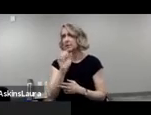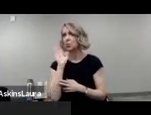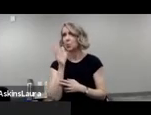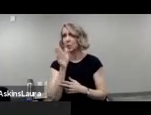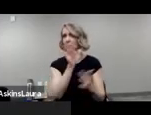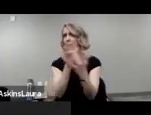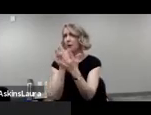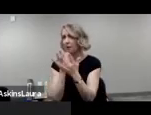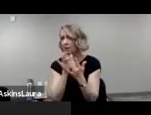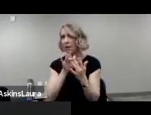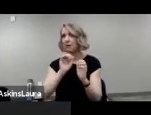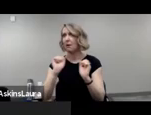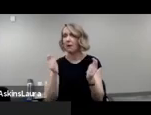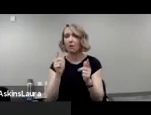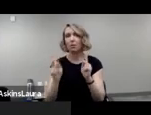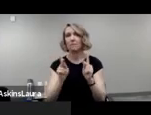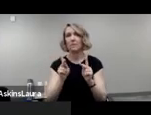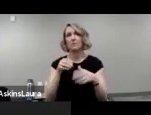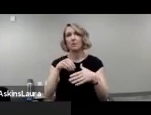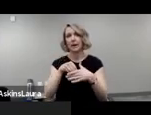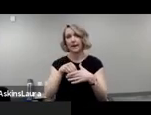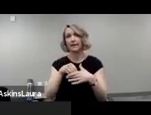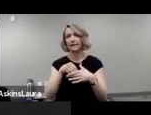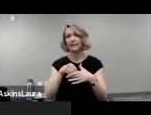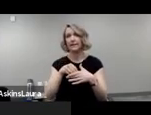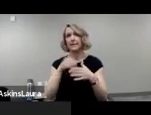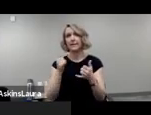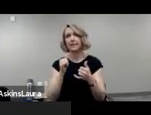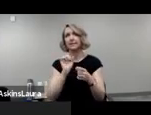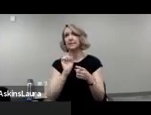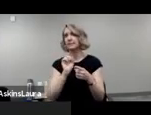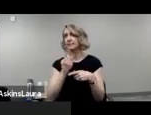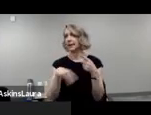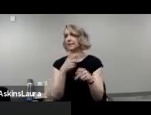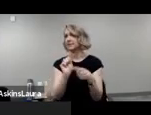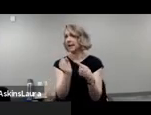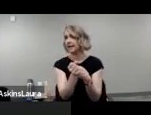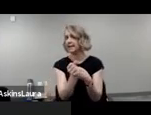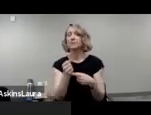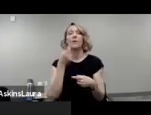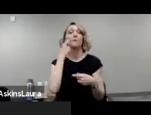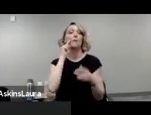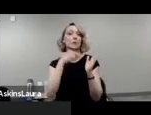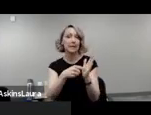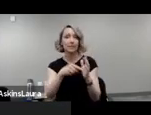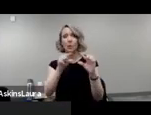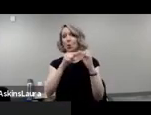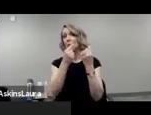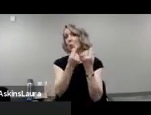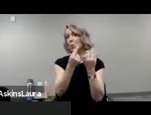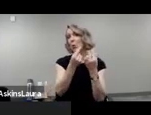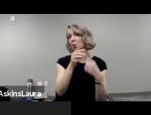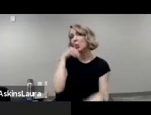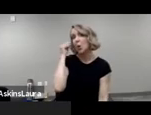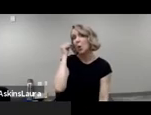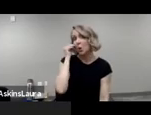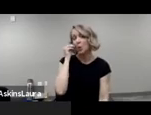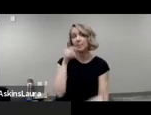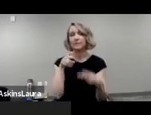in congregated settings such as group homes, institutions,